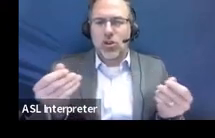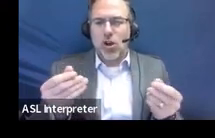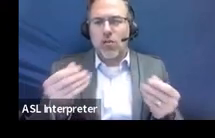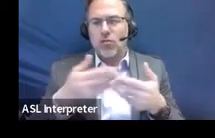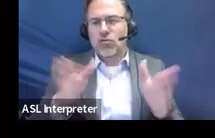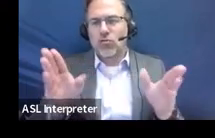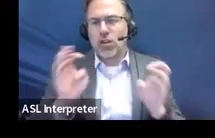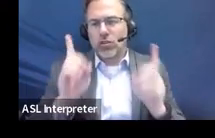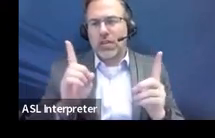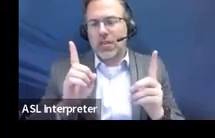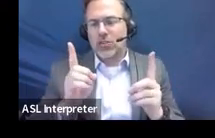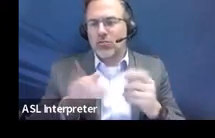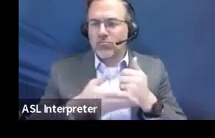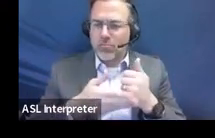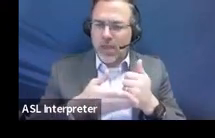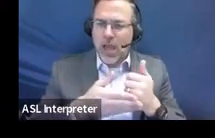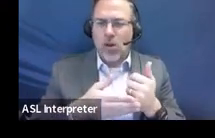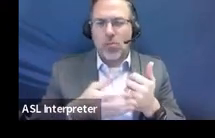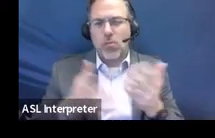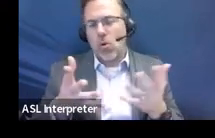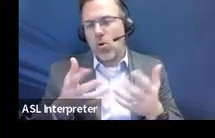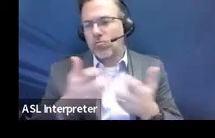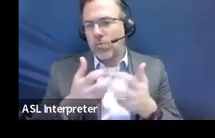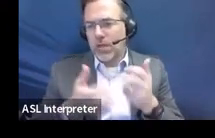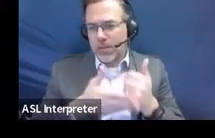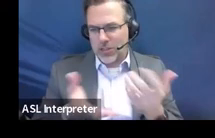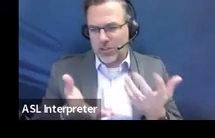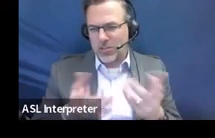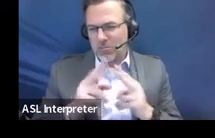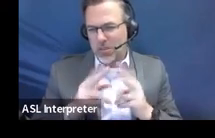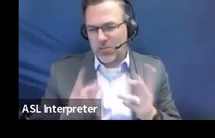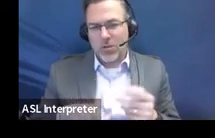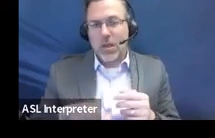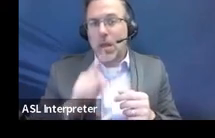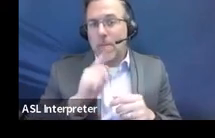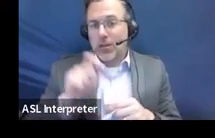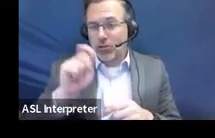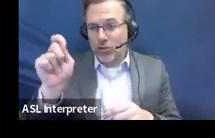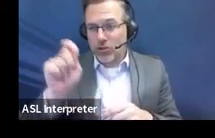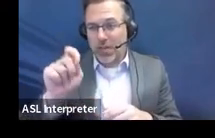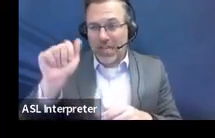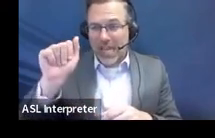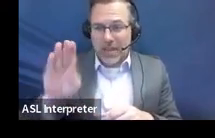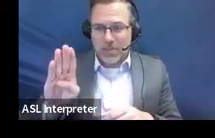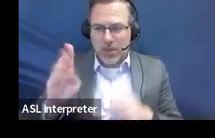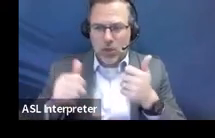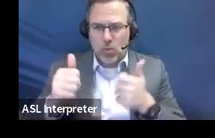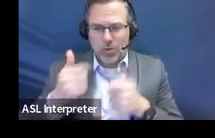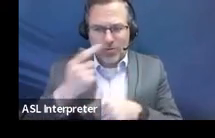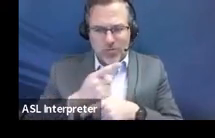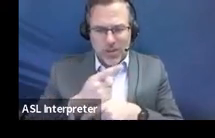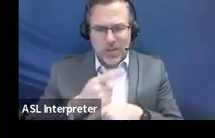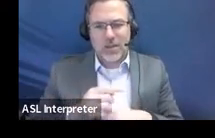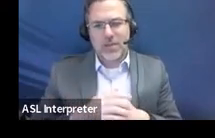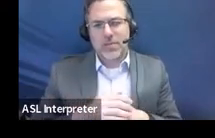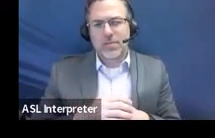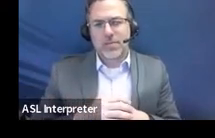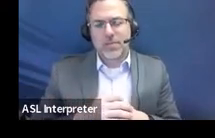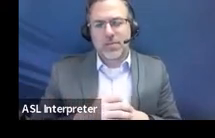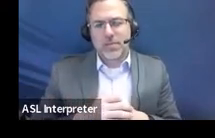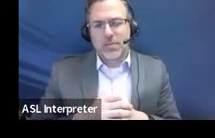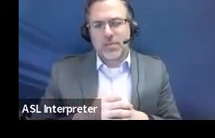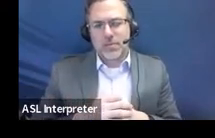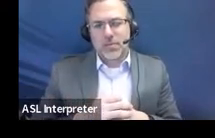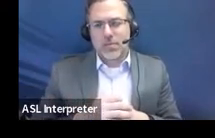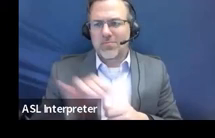and or accommodations. So making sure you check the correct one of those and just verifying, this is